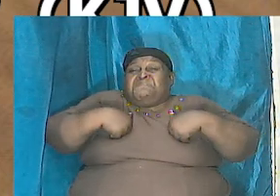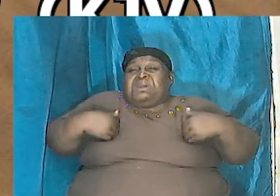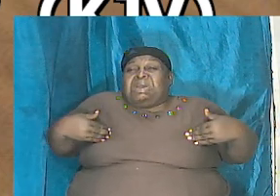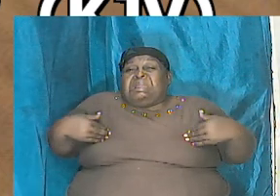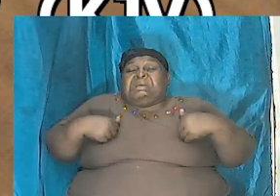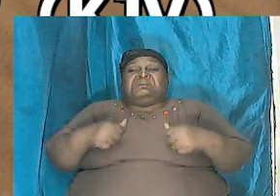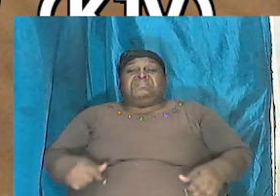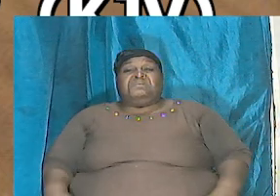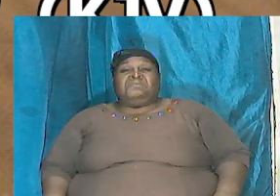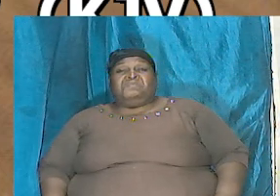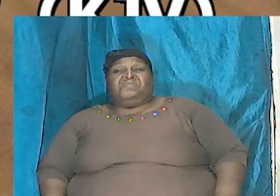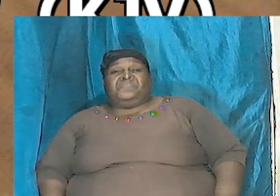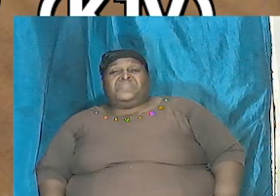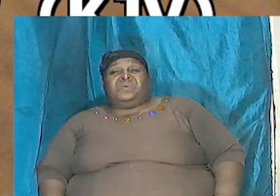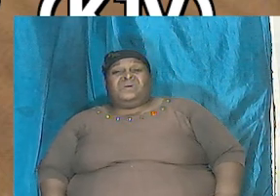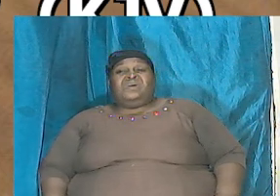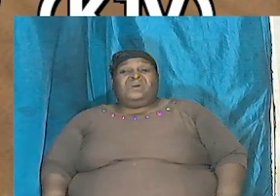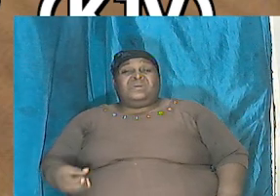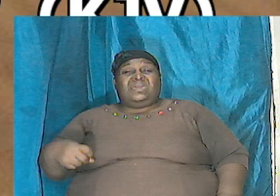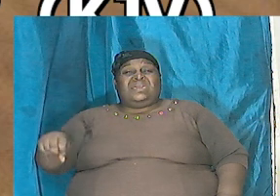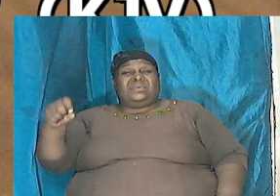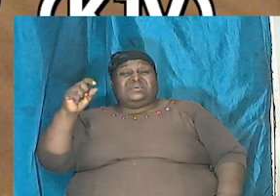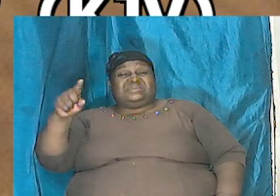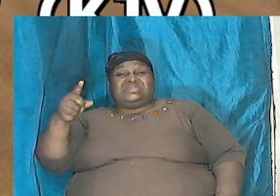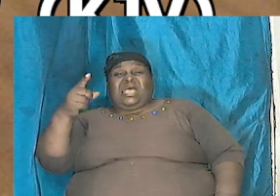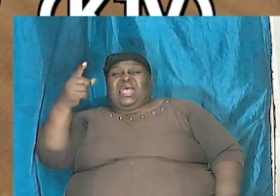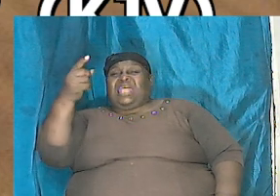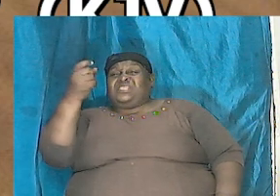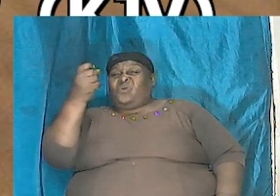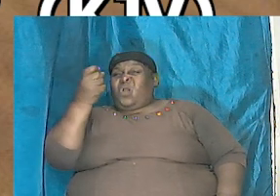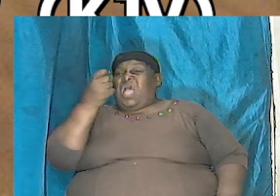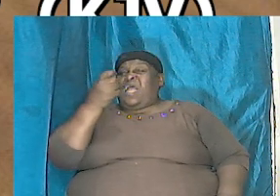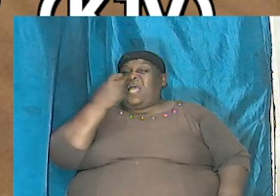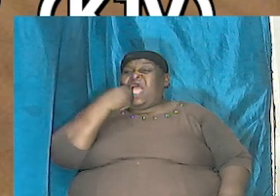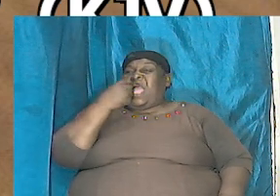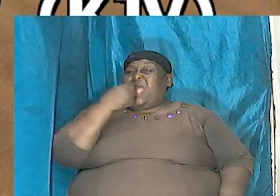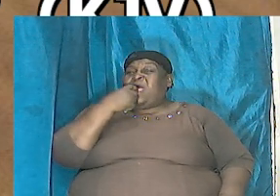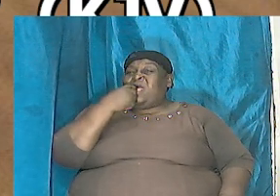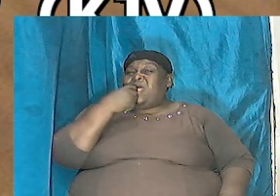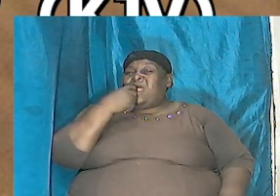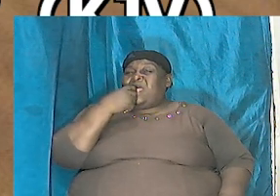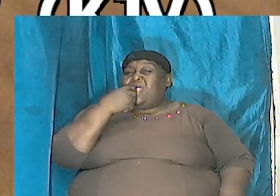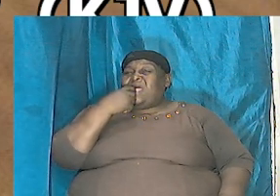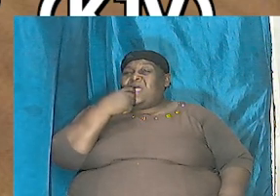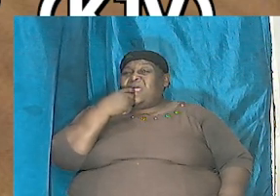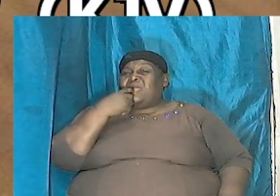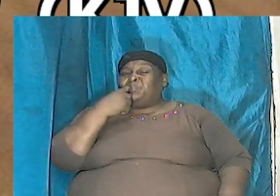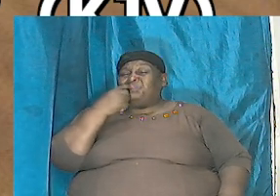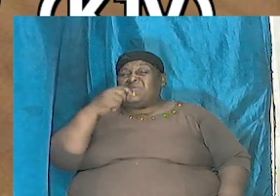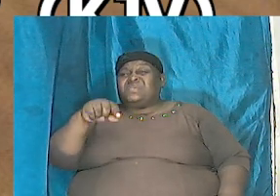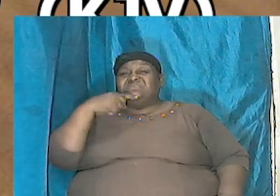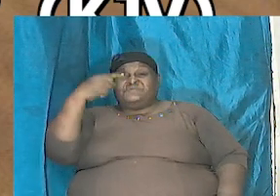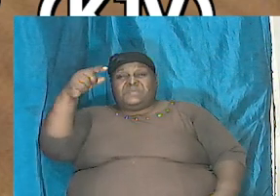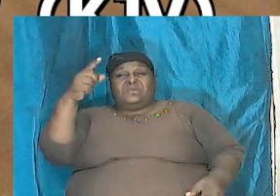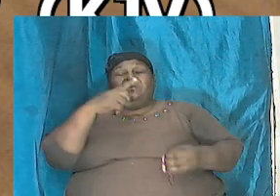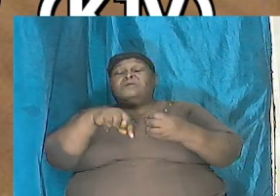or mammal and it is being described by a man